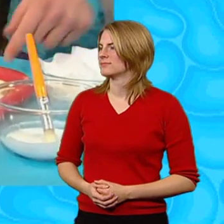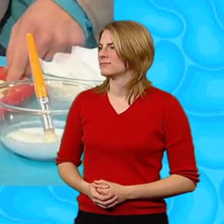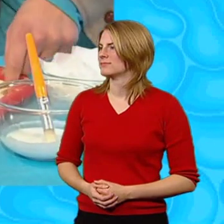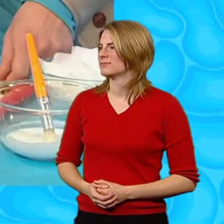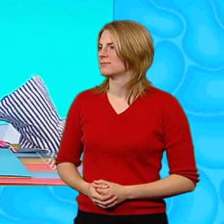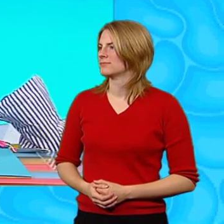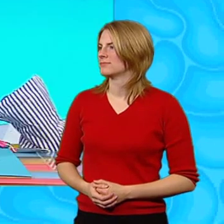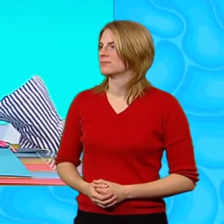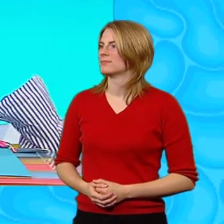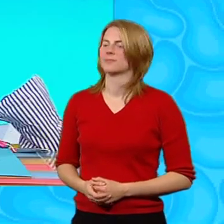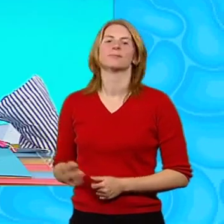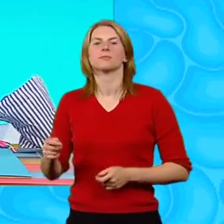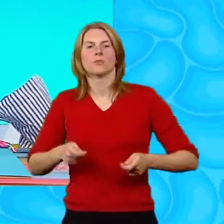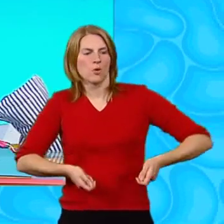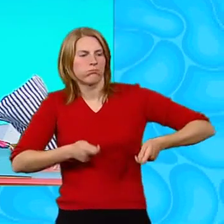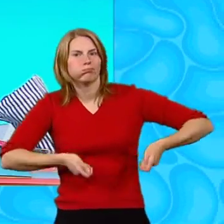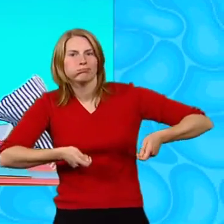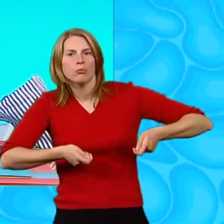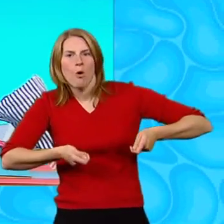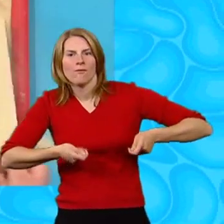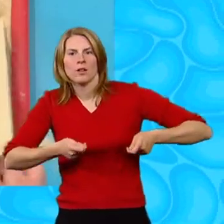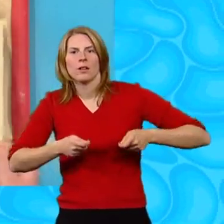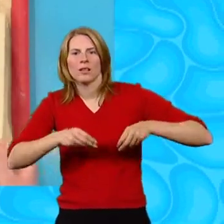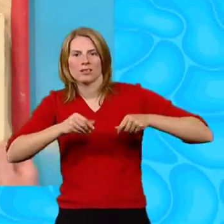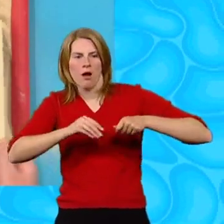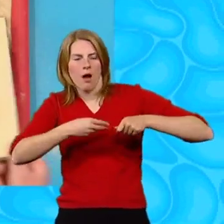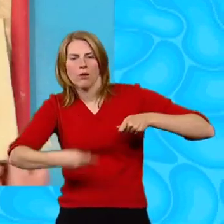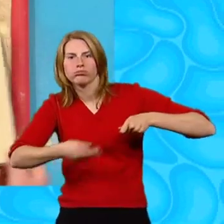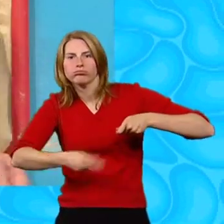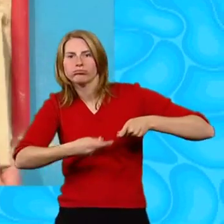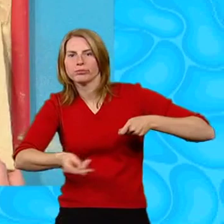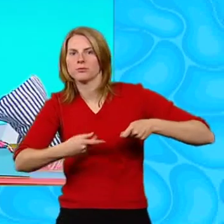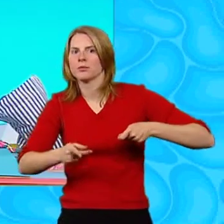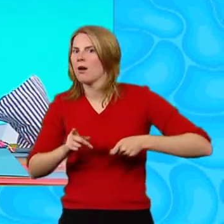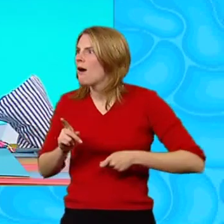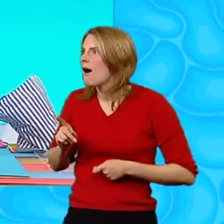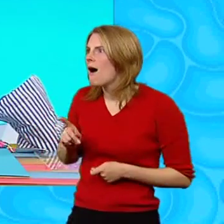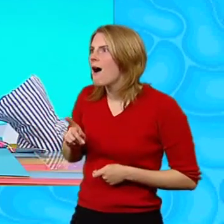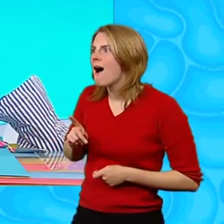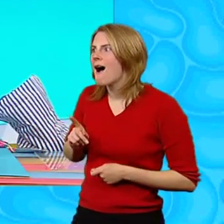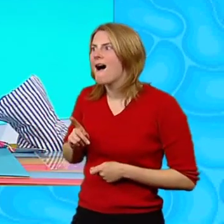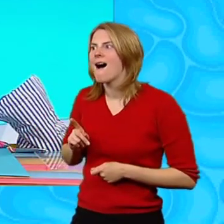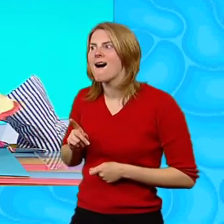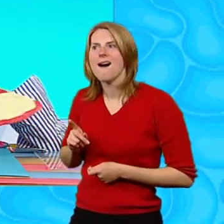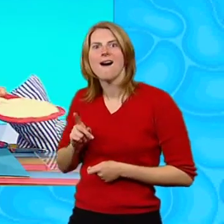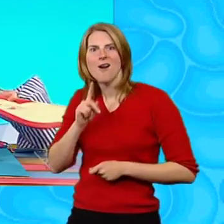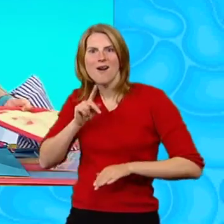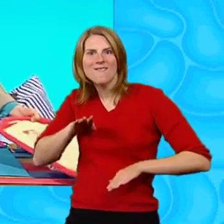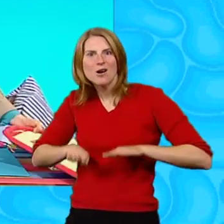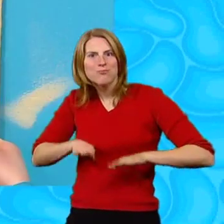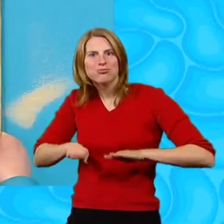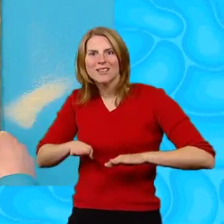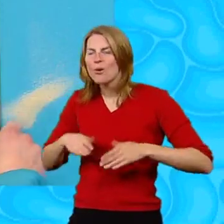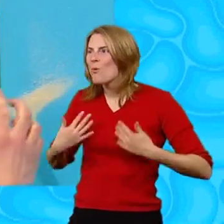Now, sprinkle off all of your extra sand. And look, it's a stone